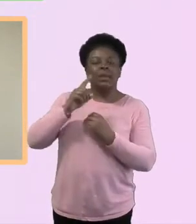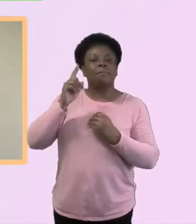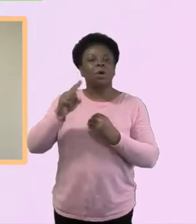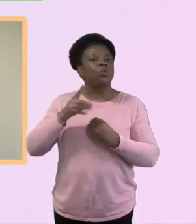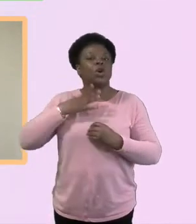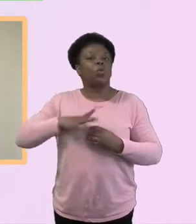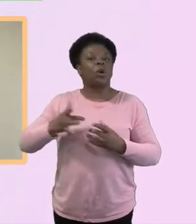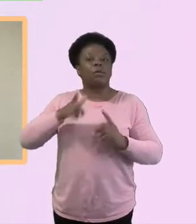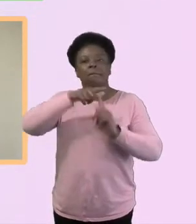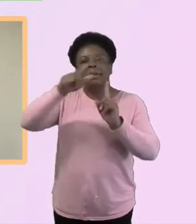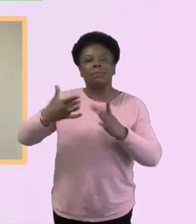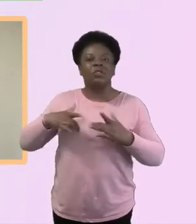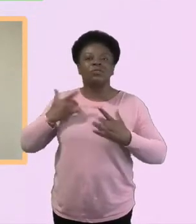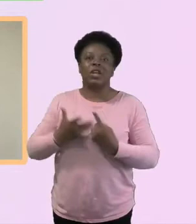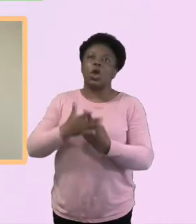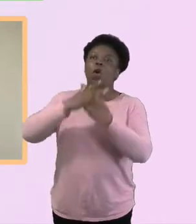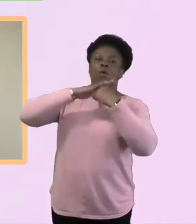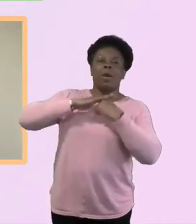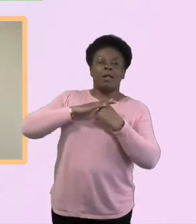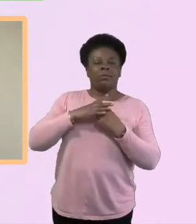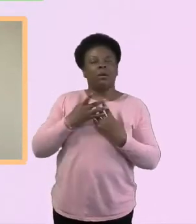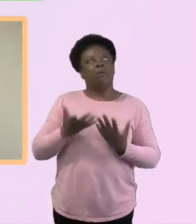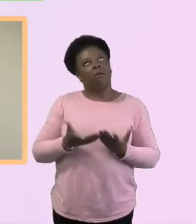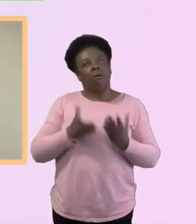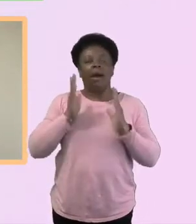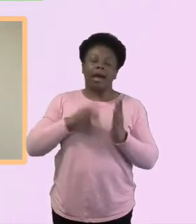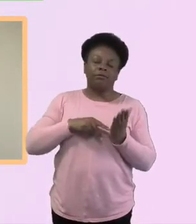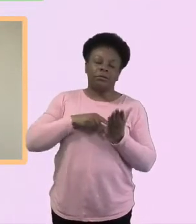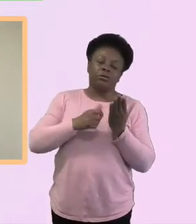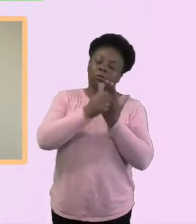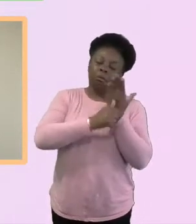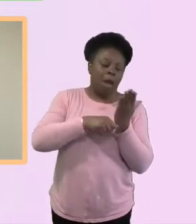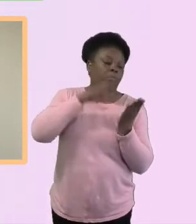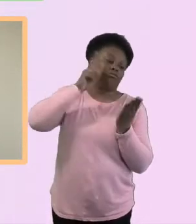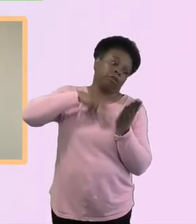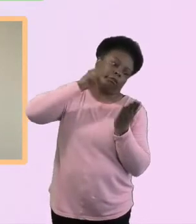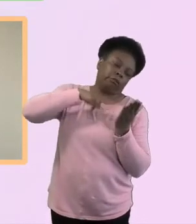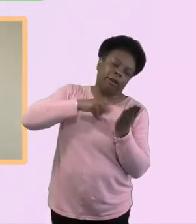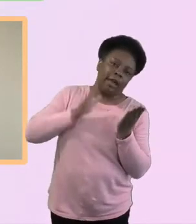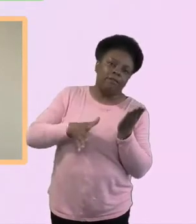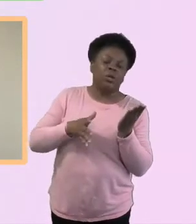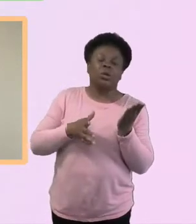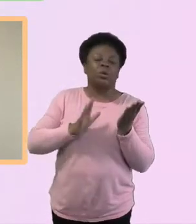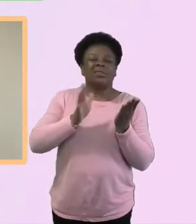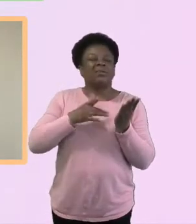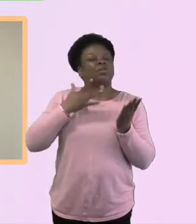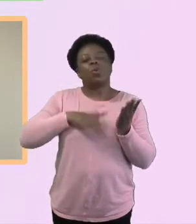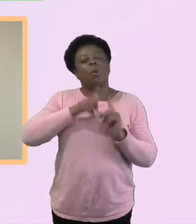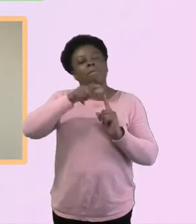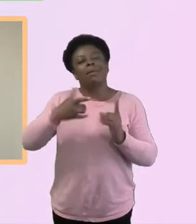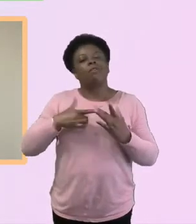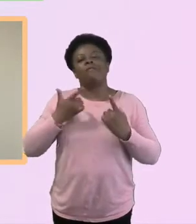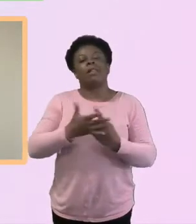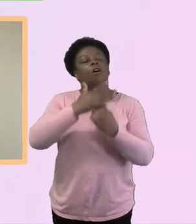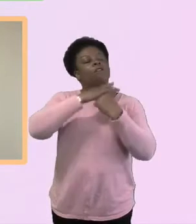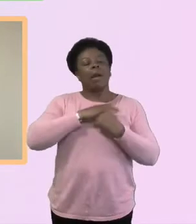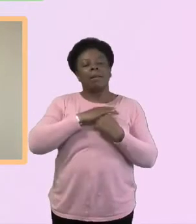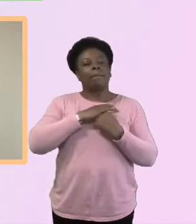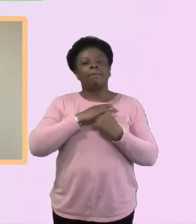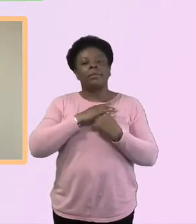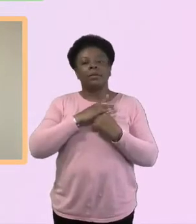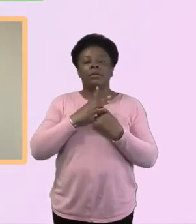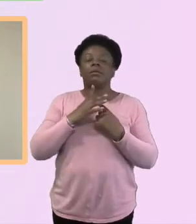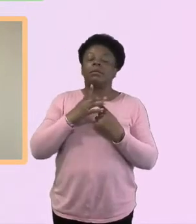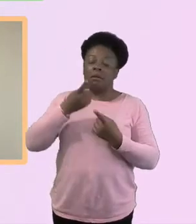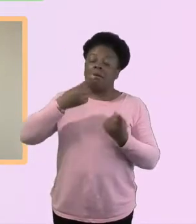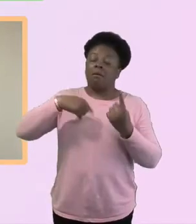so, so that's been a bit of a long-term journey for us. But the whole thing of, yeah, amazingly spiritually open,